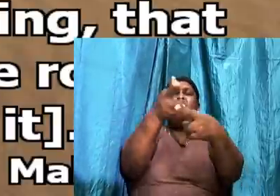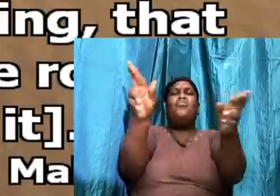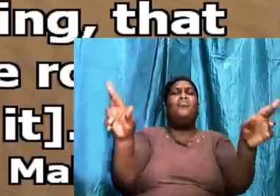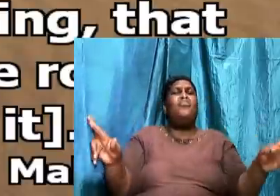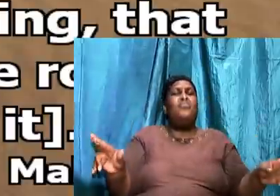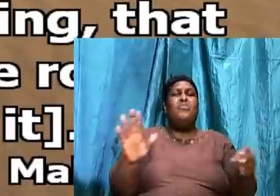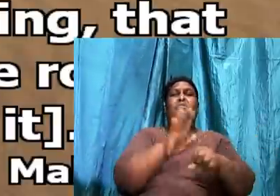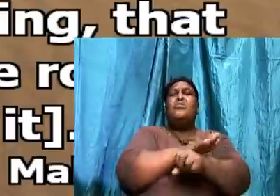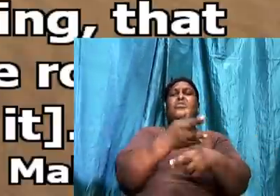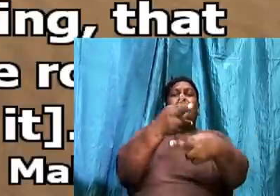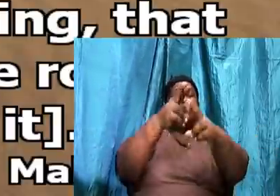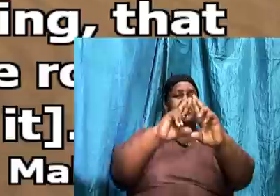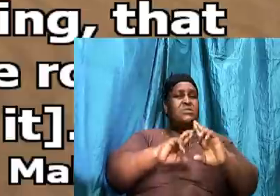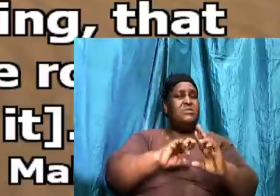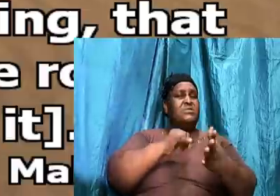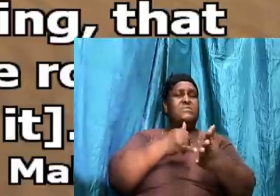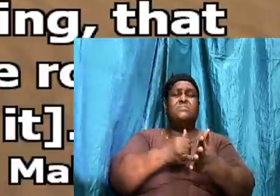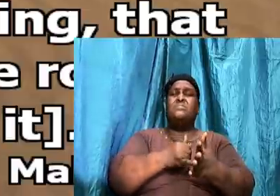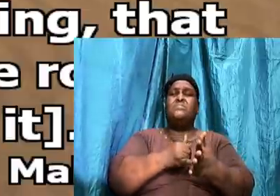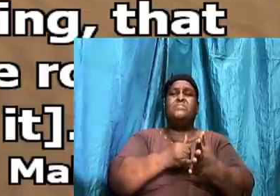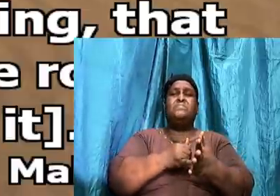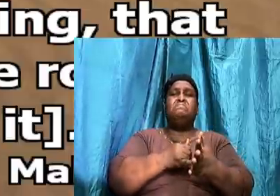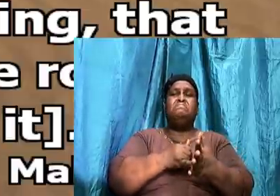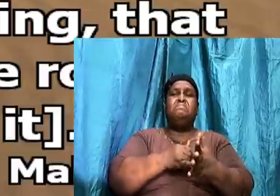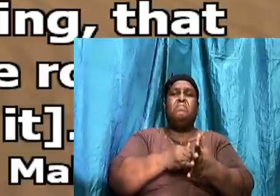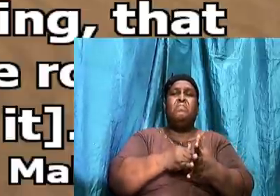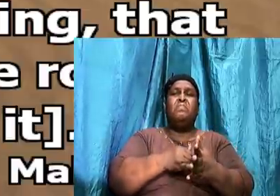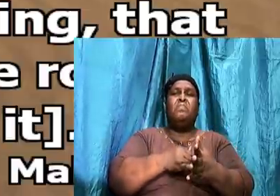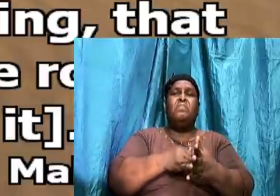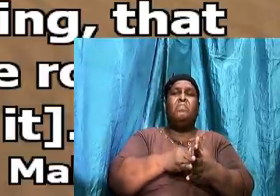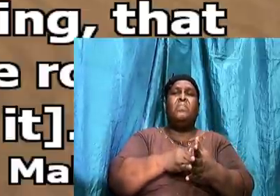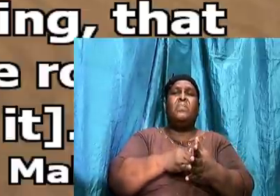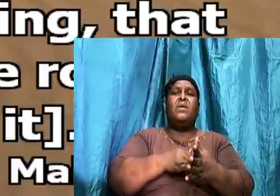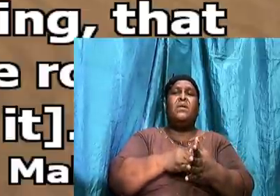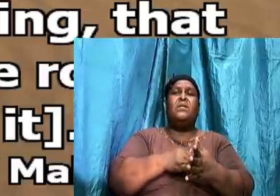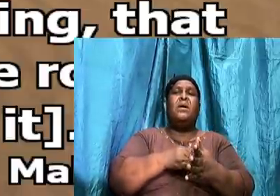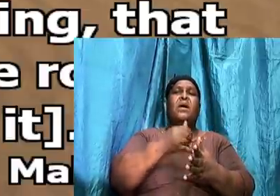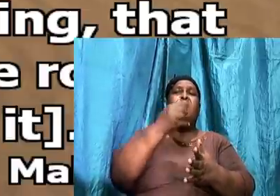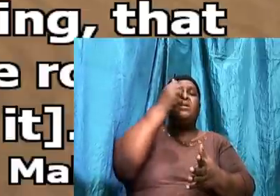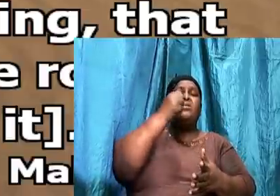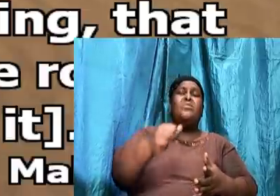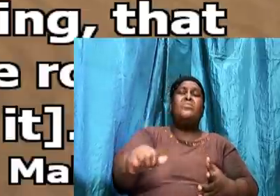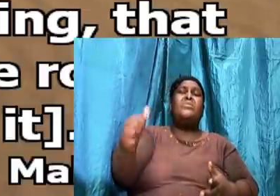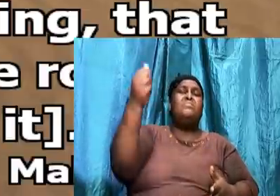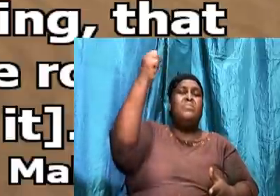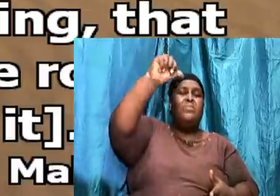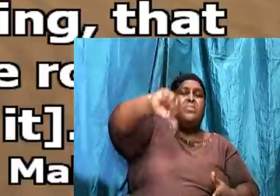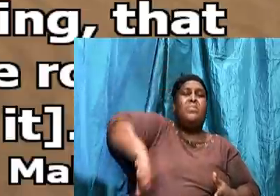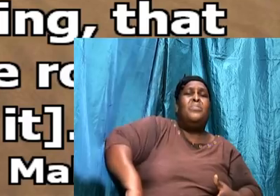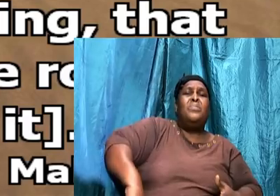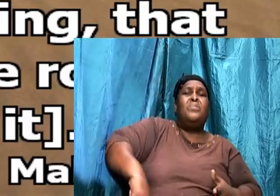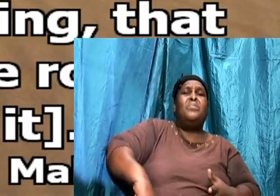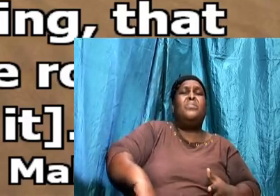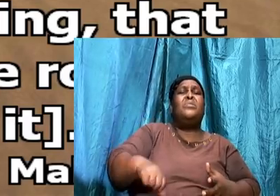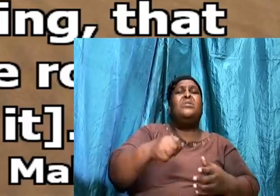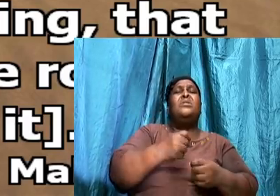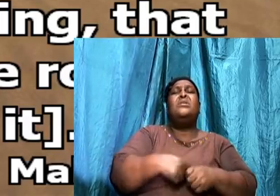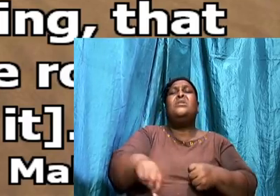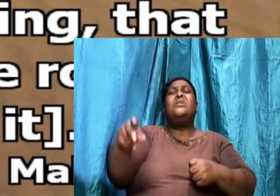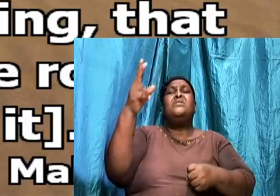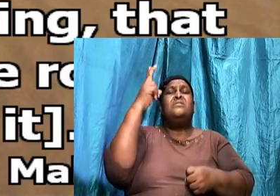To receive it. And I will rebuke. The devour.